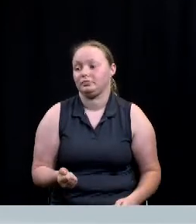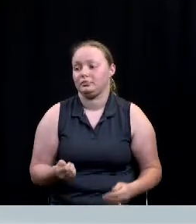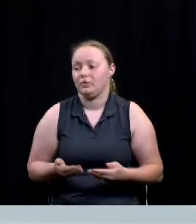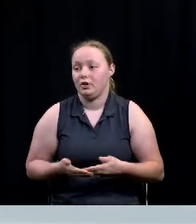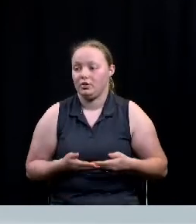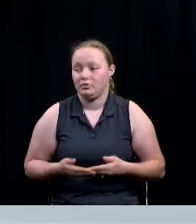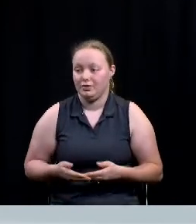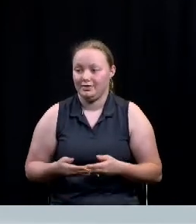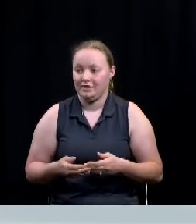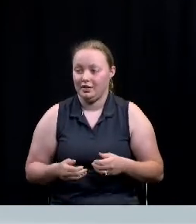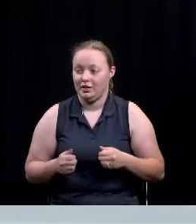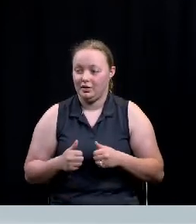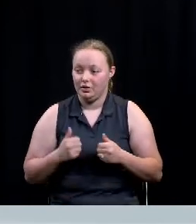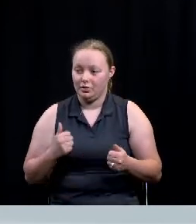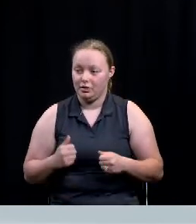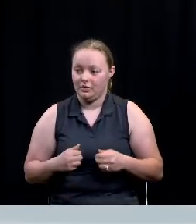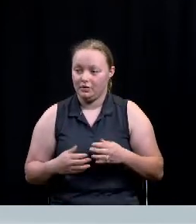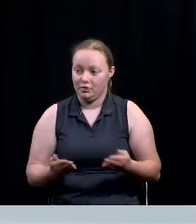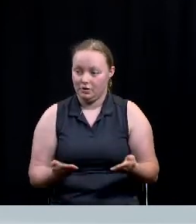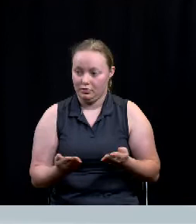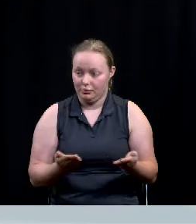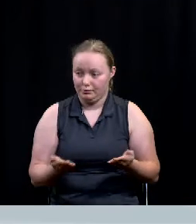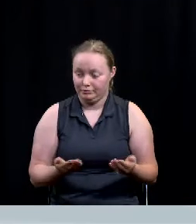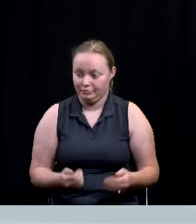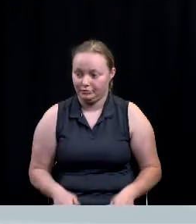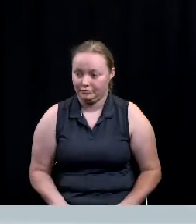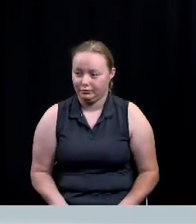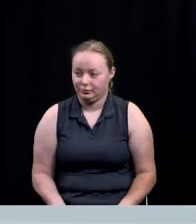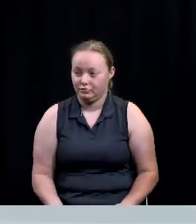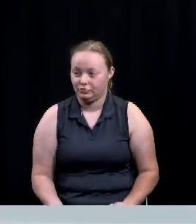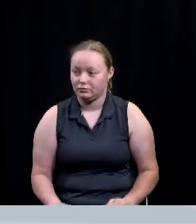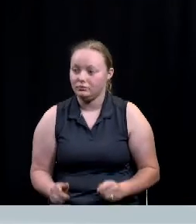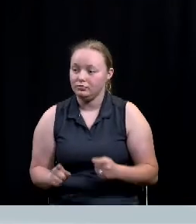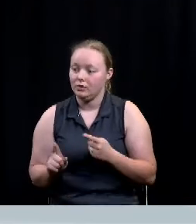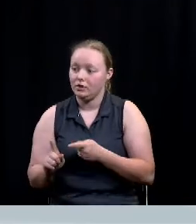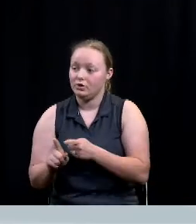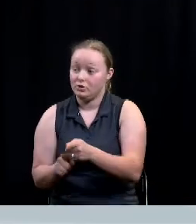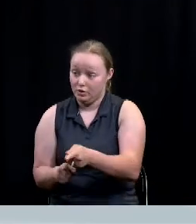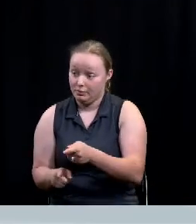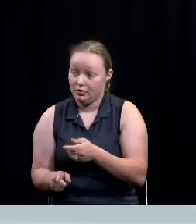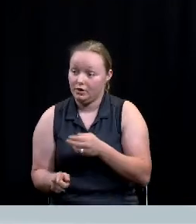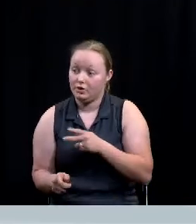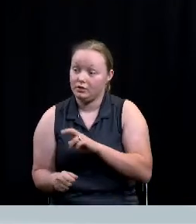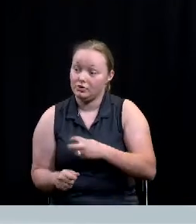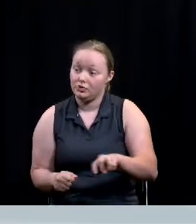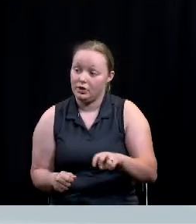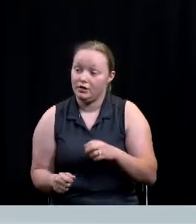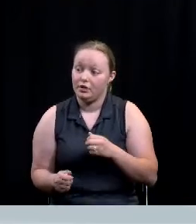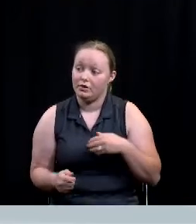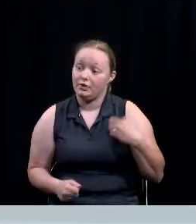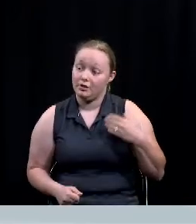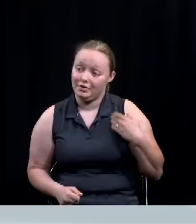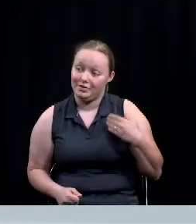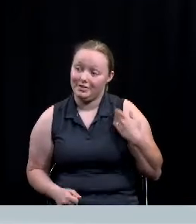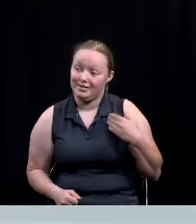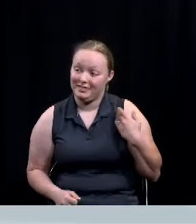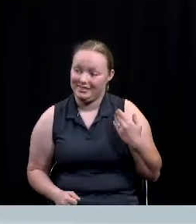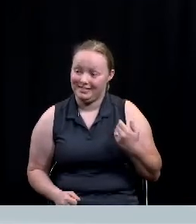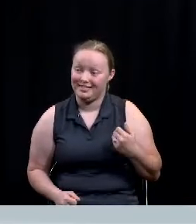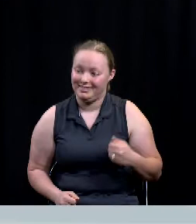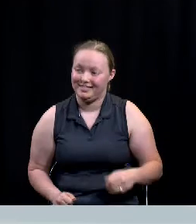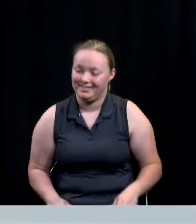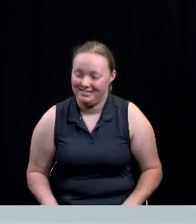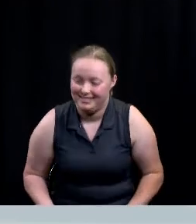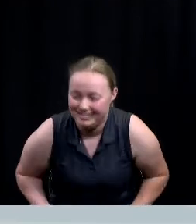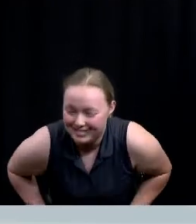facility specialized services for transitional age youth specialized treatment tandems in multiple school districts enhanced integrated